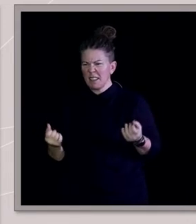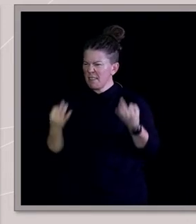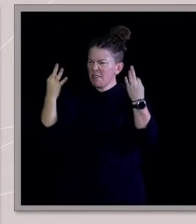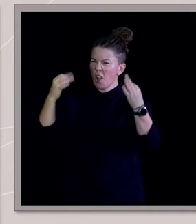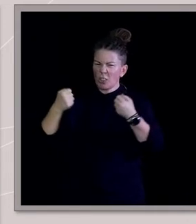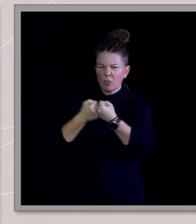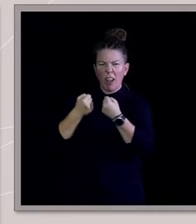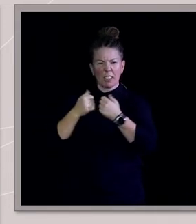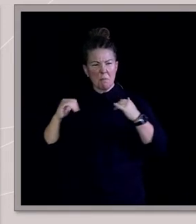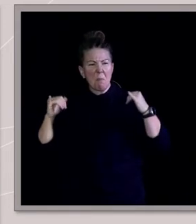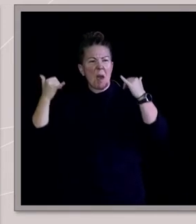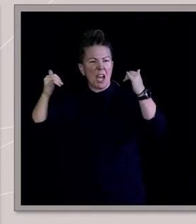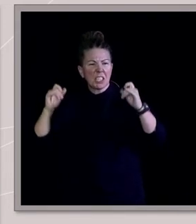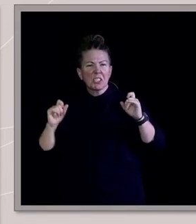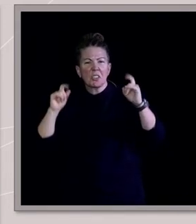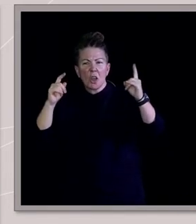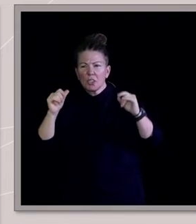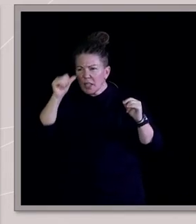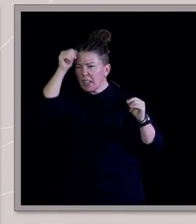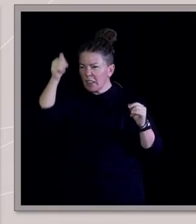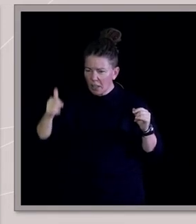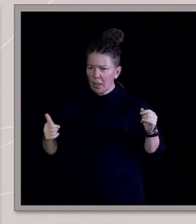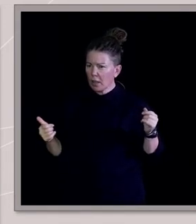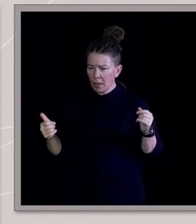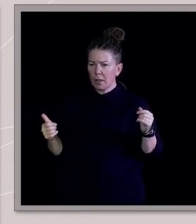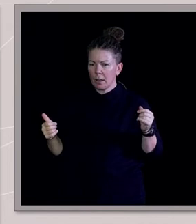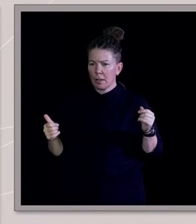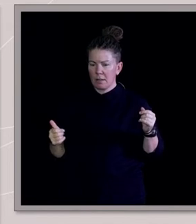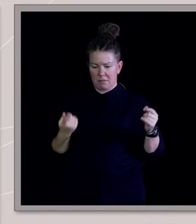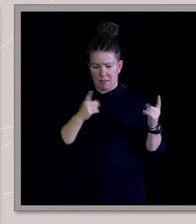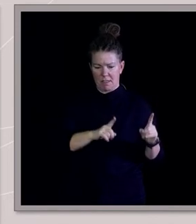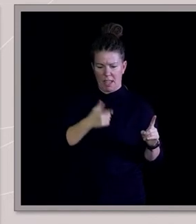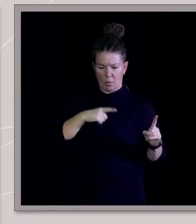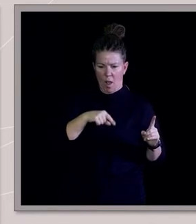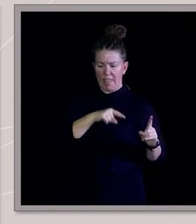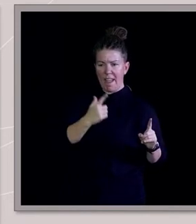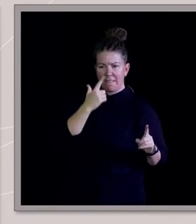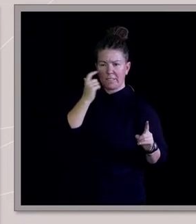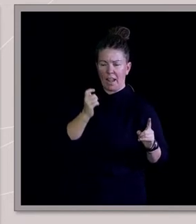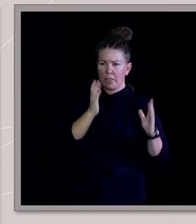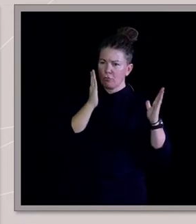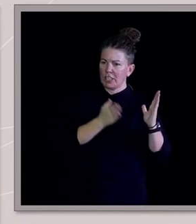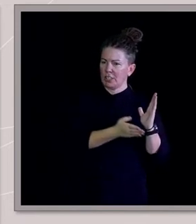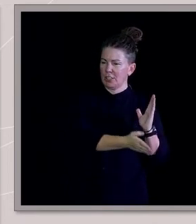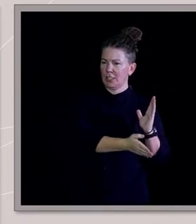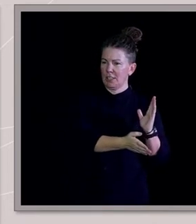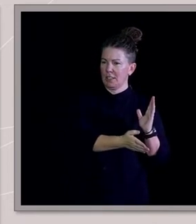India, or you know, those same sort of adventures that led my parents to this sort of dark place of turning around. We